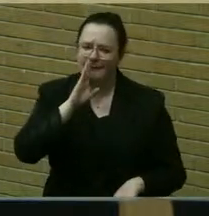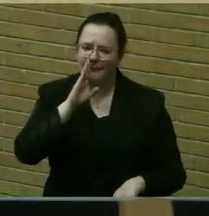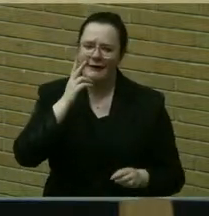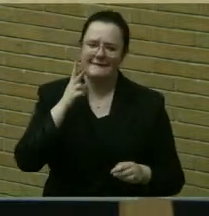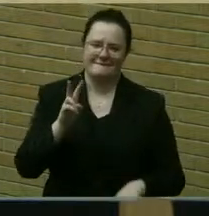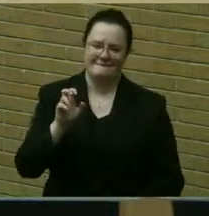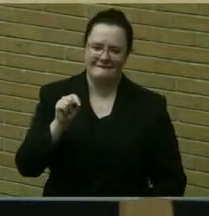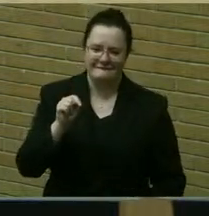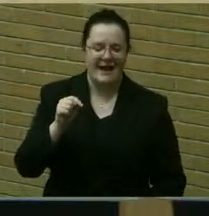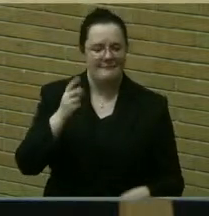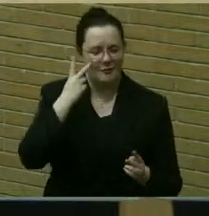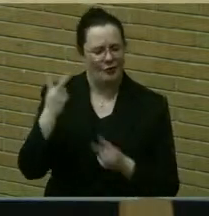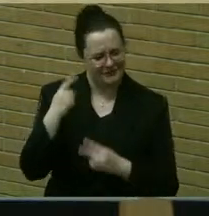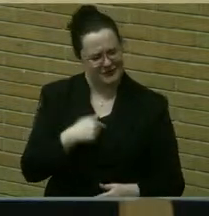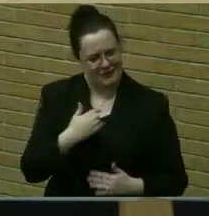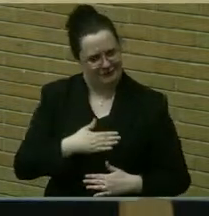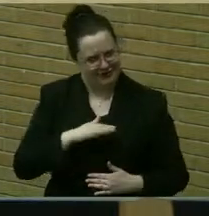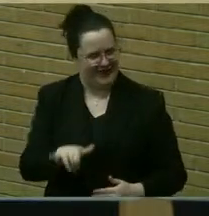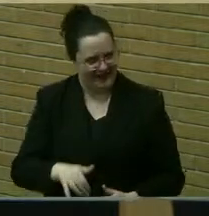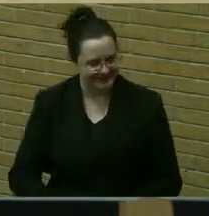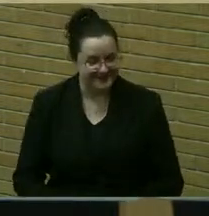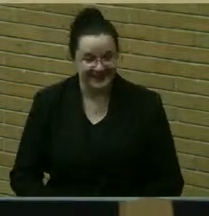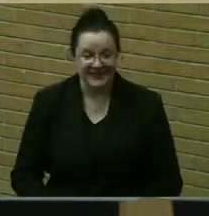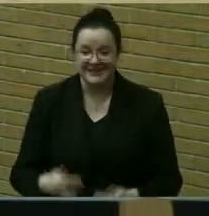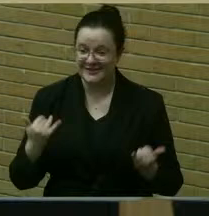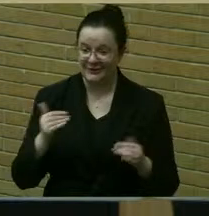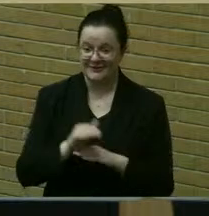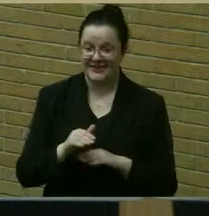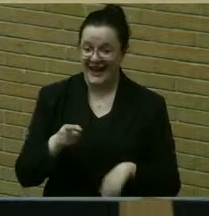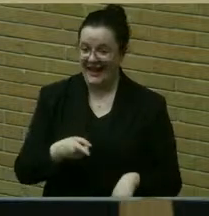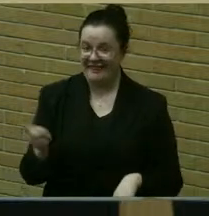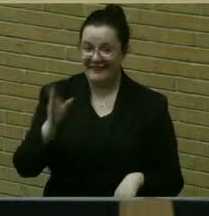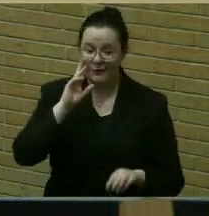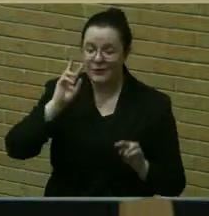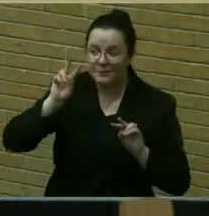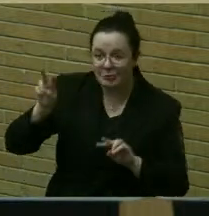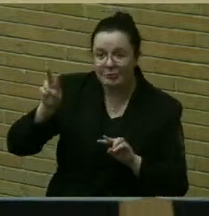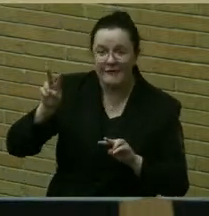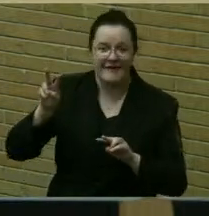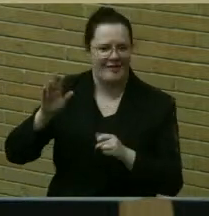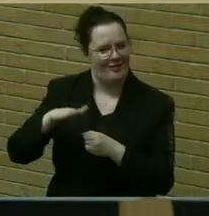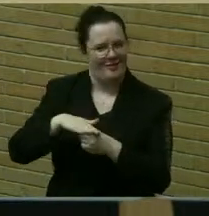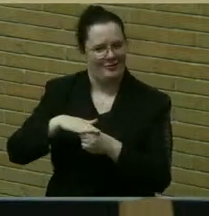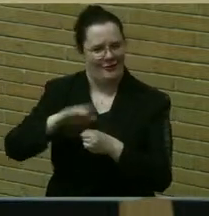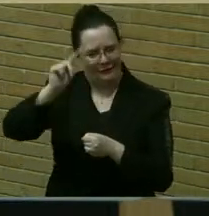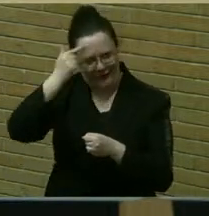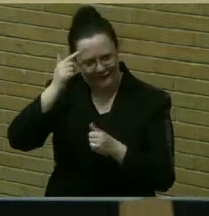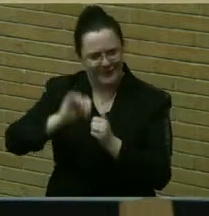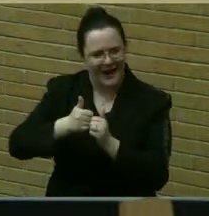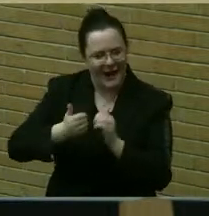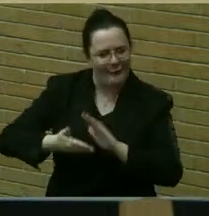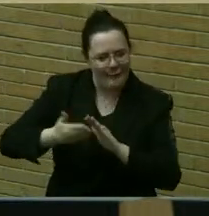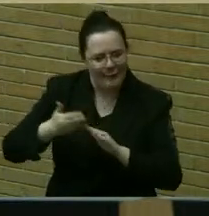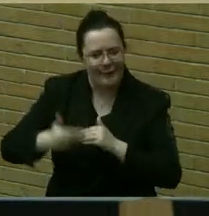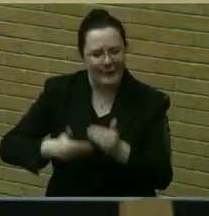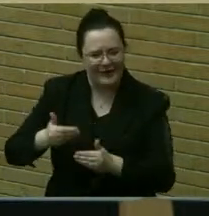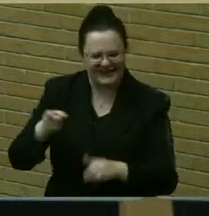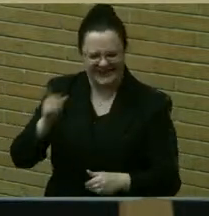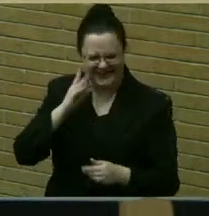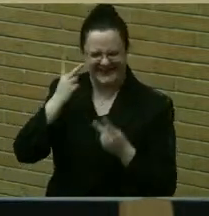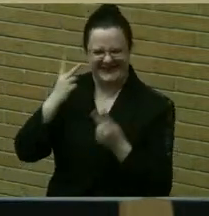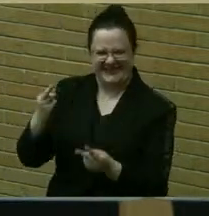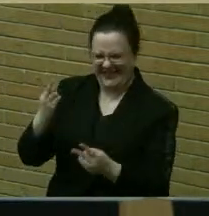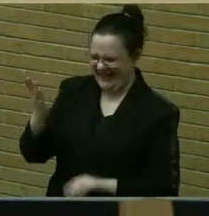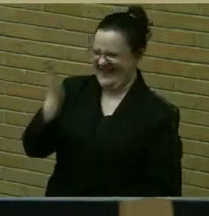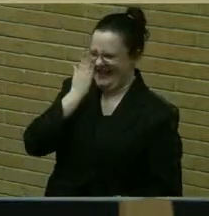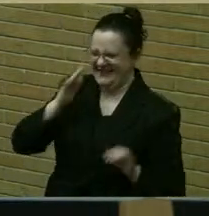that. So, tonight, they're going to see how local government works up close and personal. We talked about how